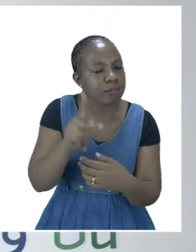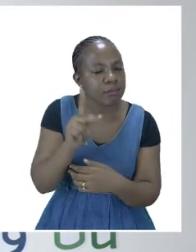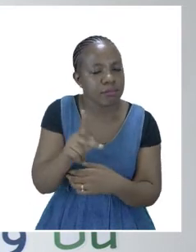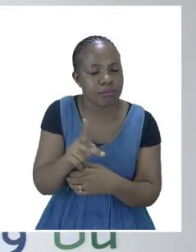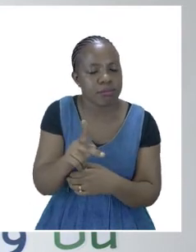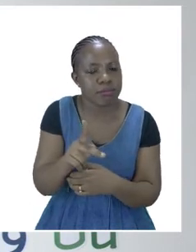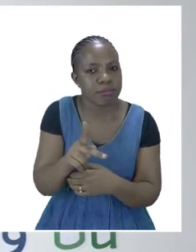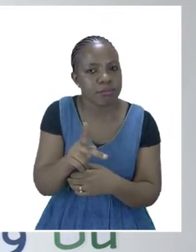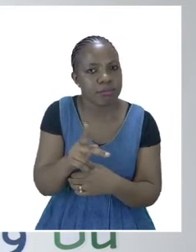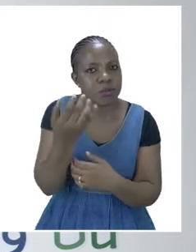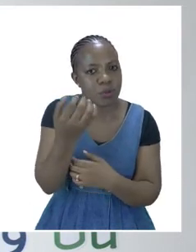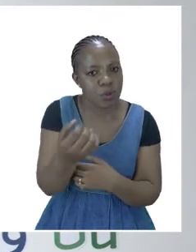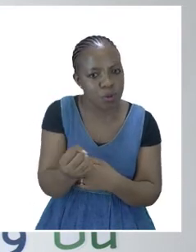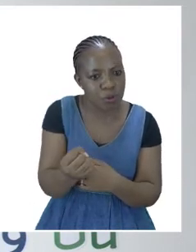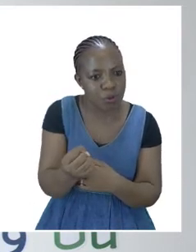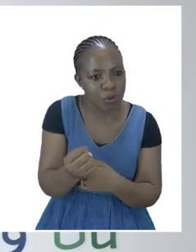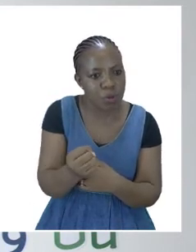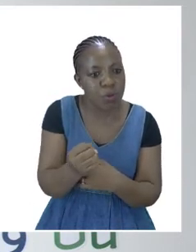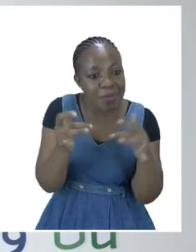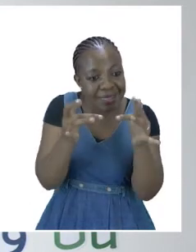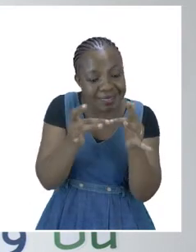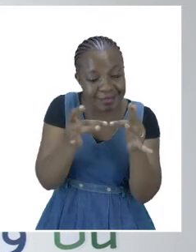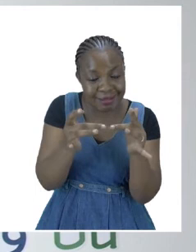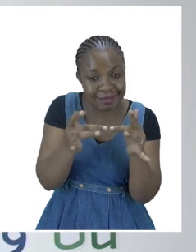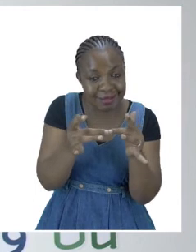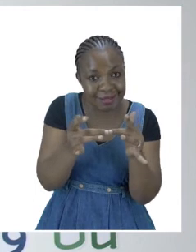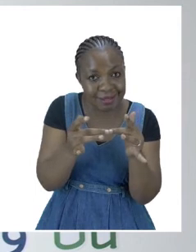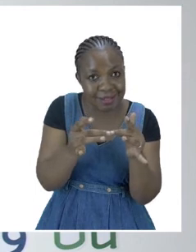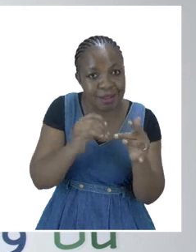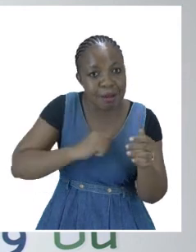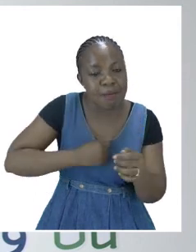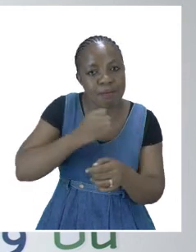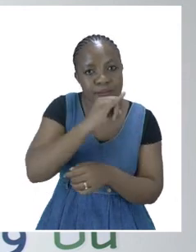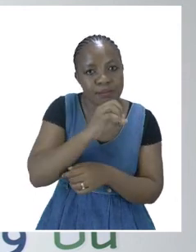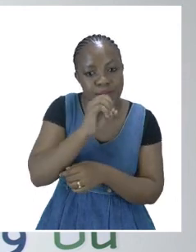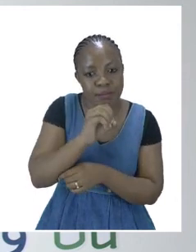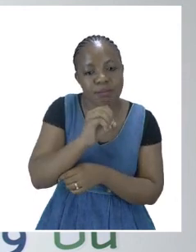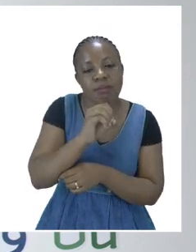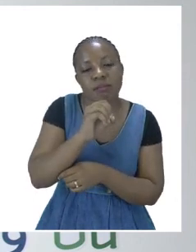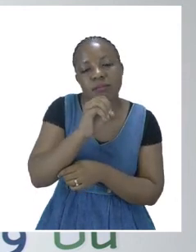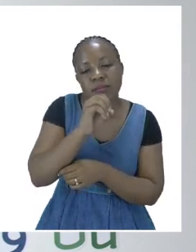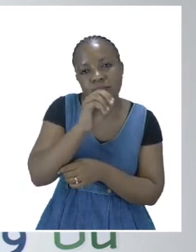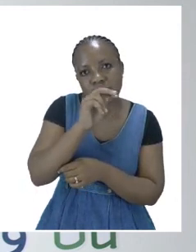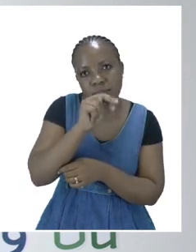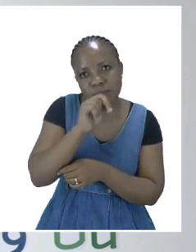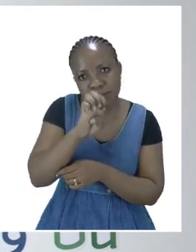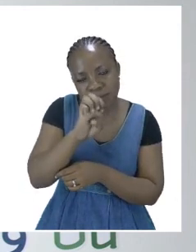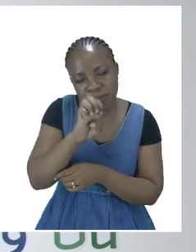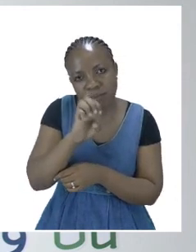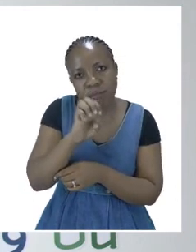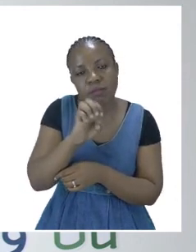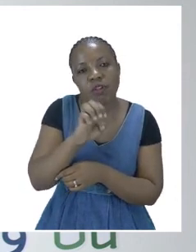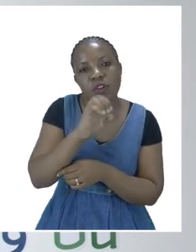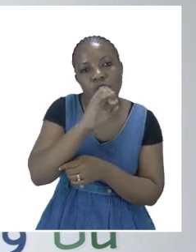are also available on our online platforms. MyZone and Zoschi Facebook pages and